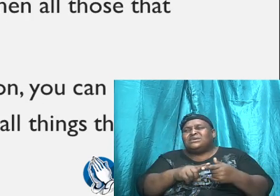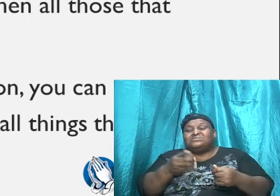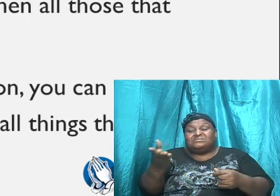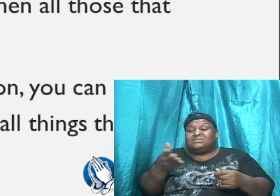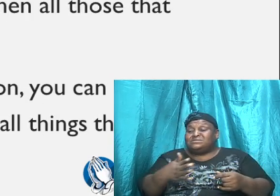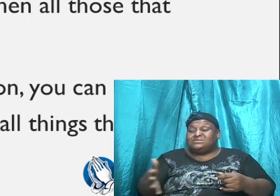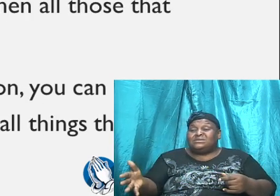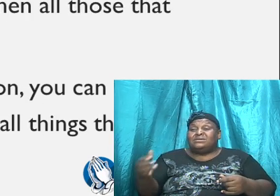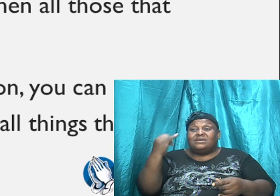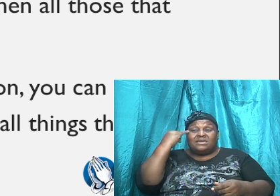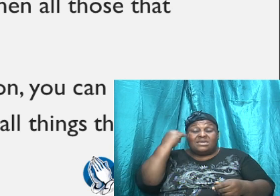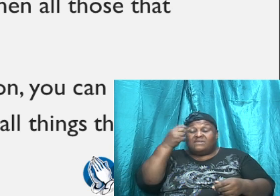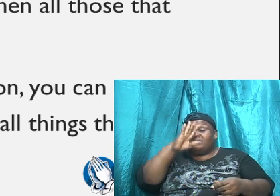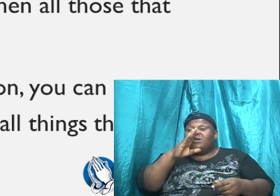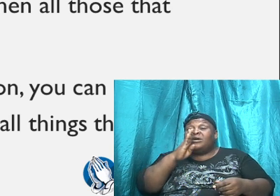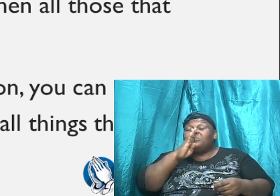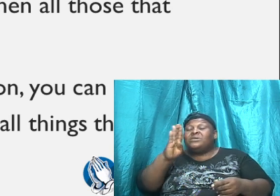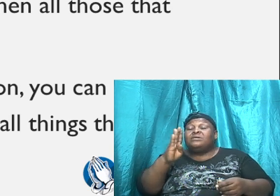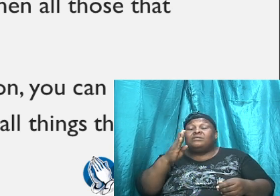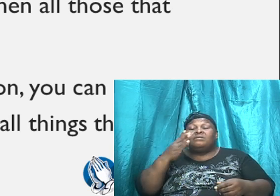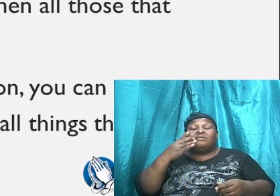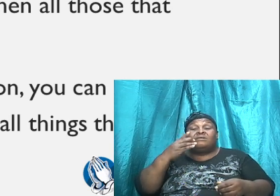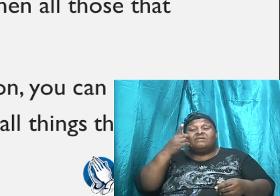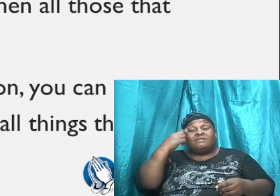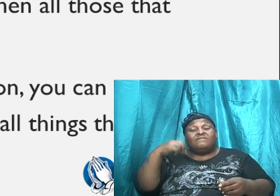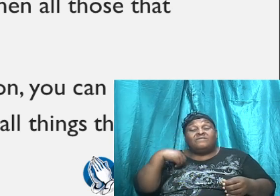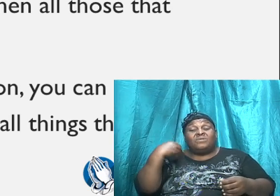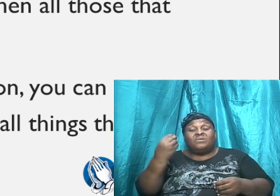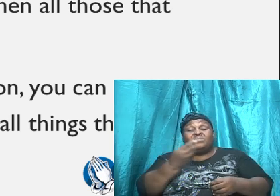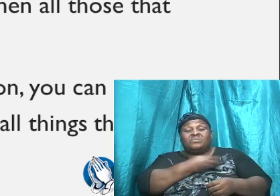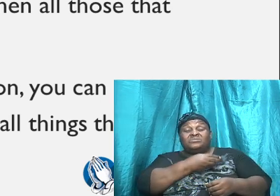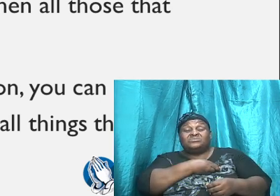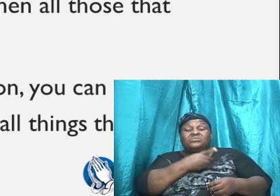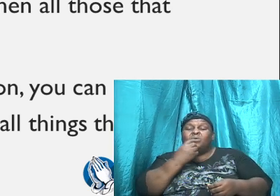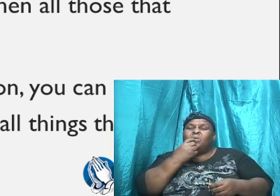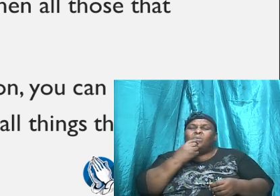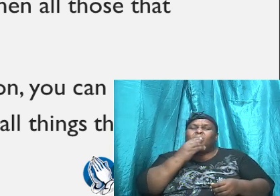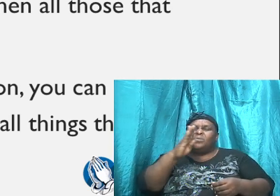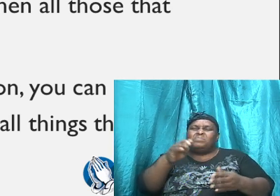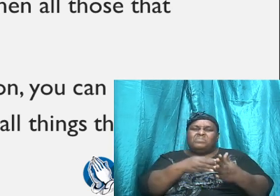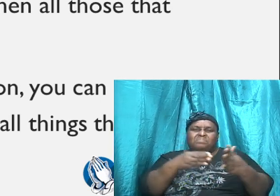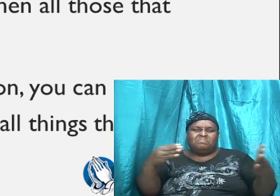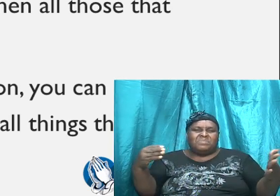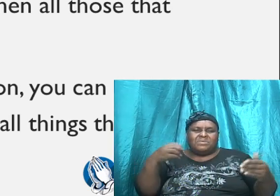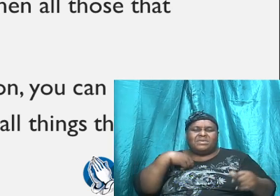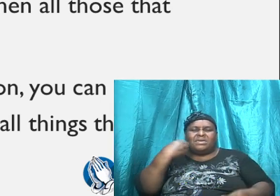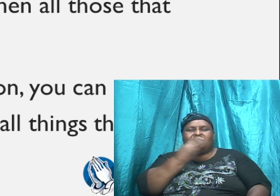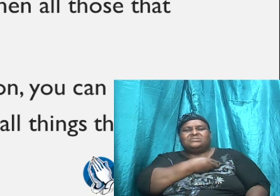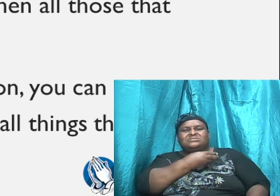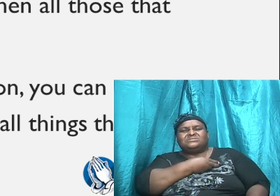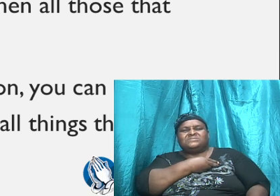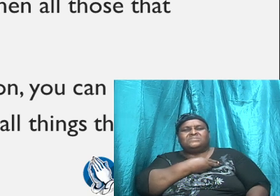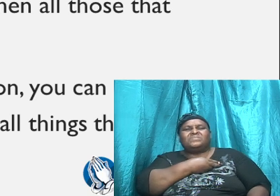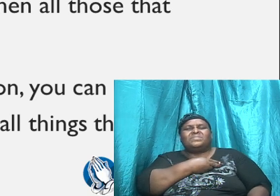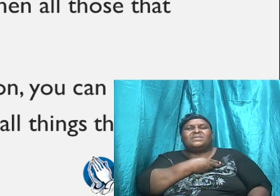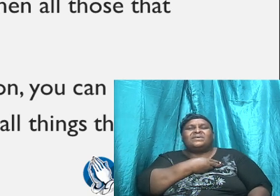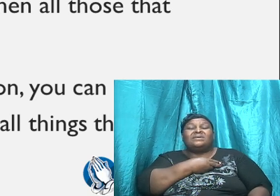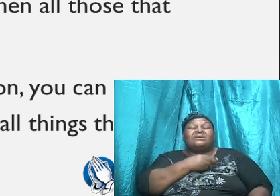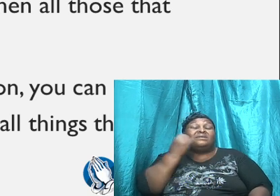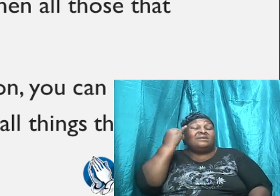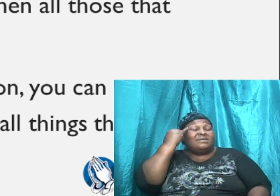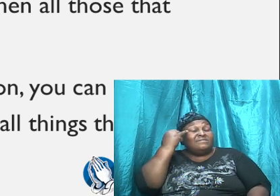be for us, who can be against us? If the omniscient,